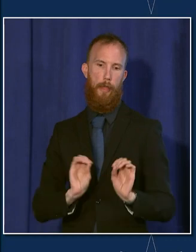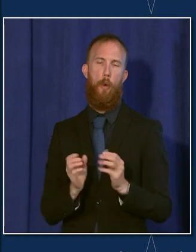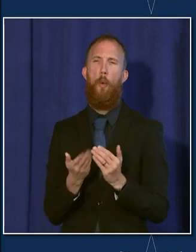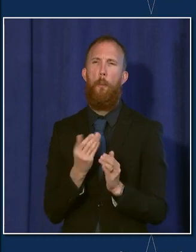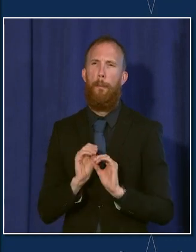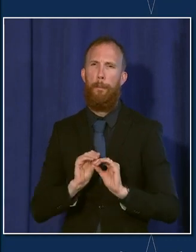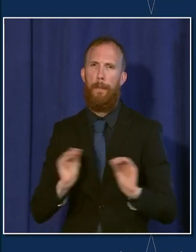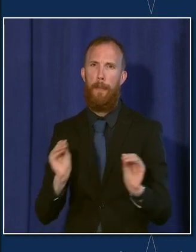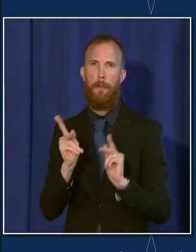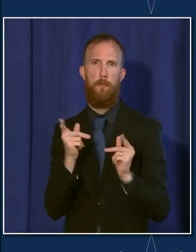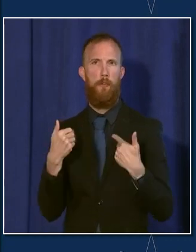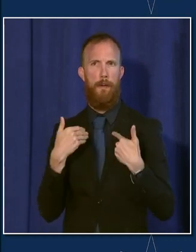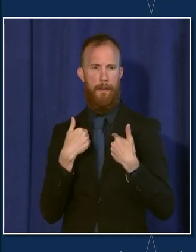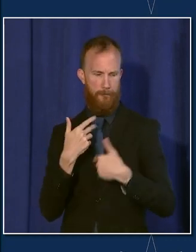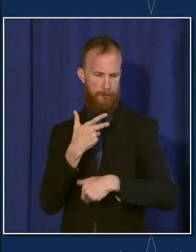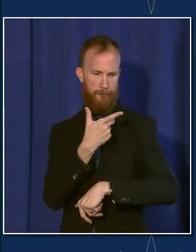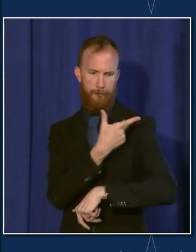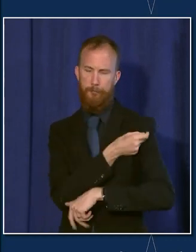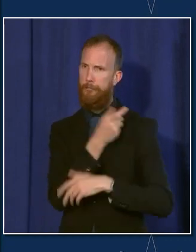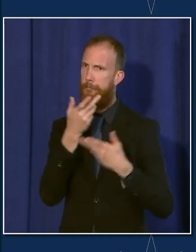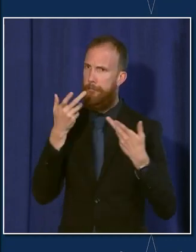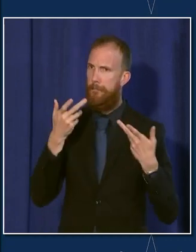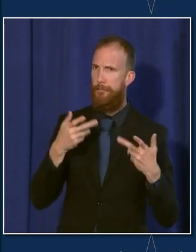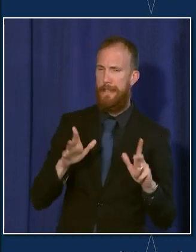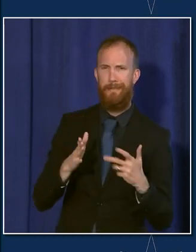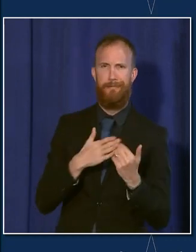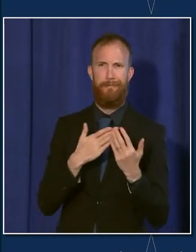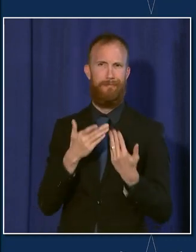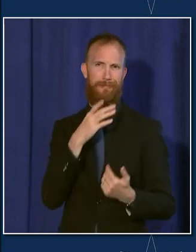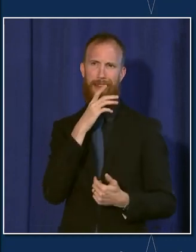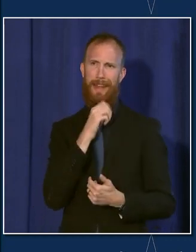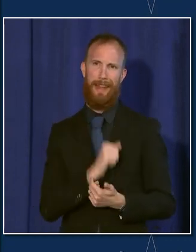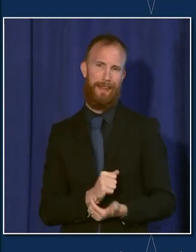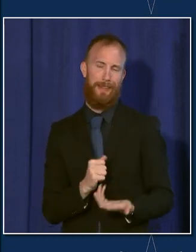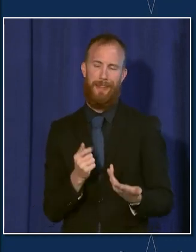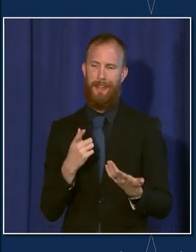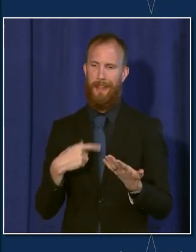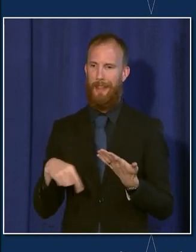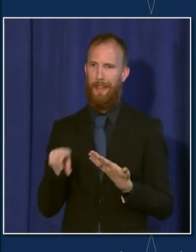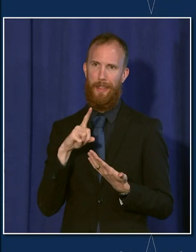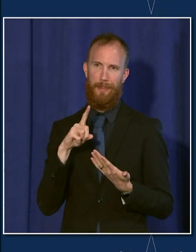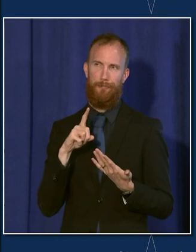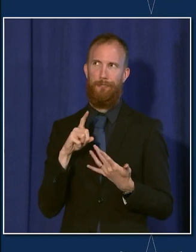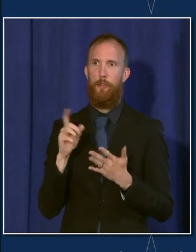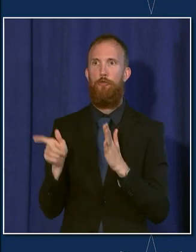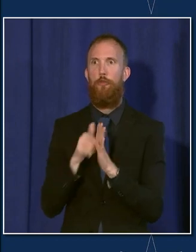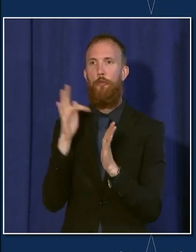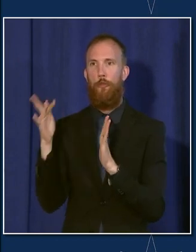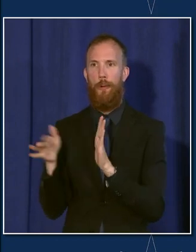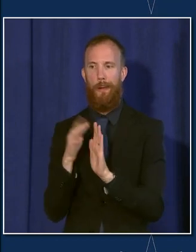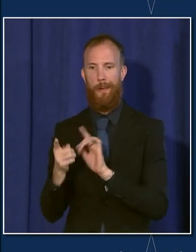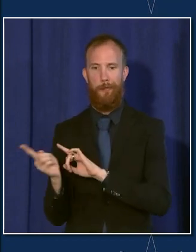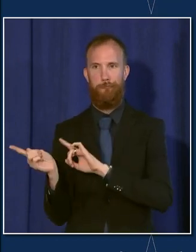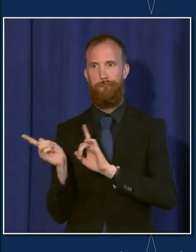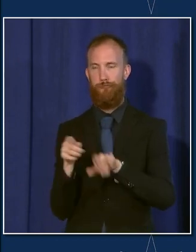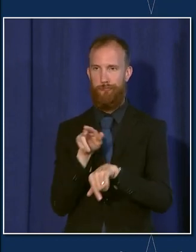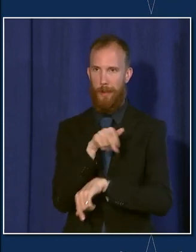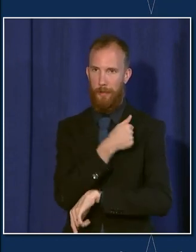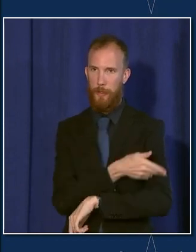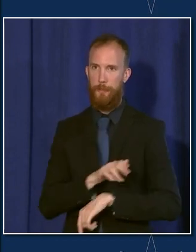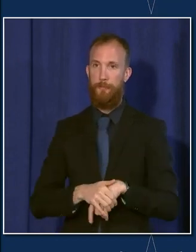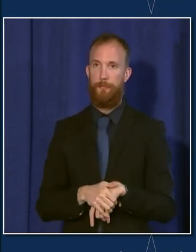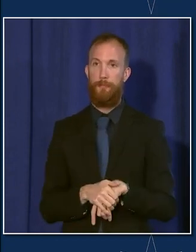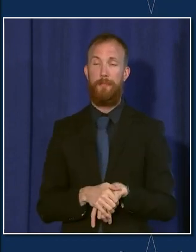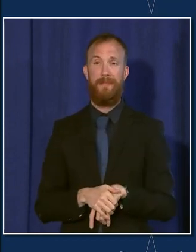vaccinated in Chicago, regardless of age, very unlikely to have a breakthrough hospitalization. And deaths,